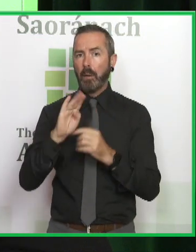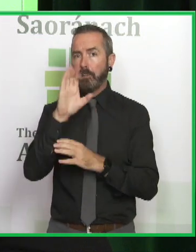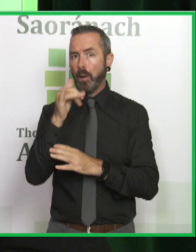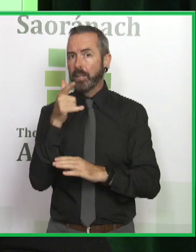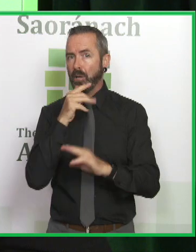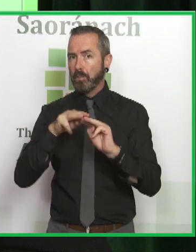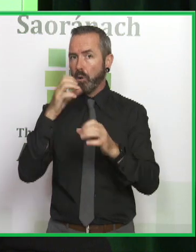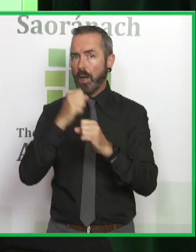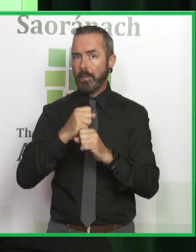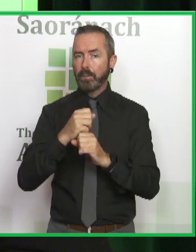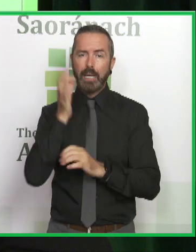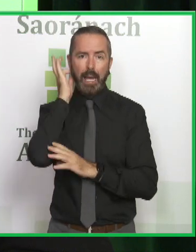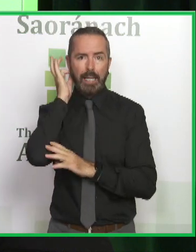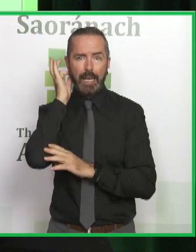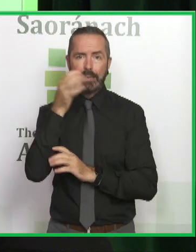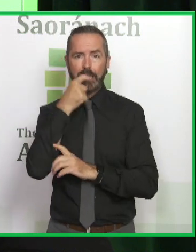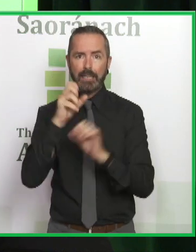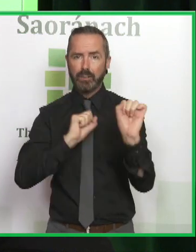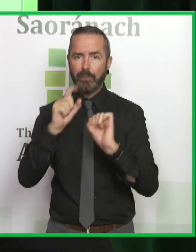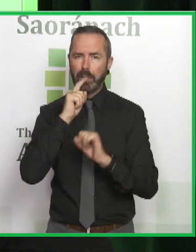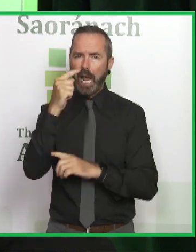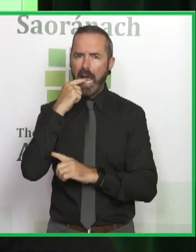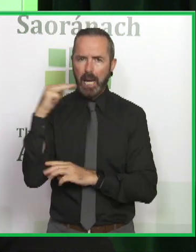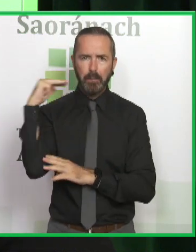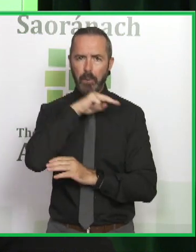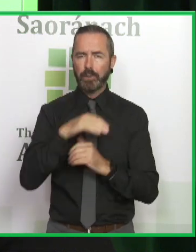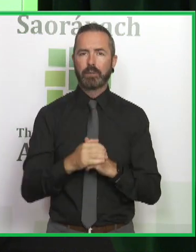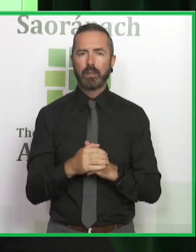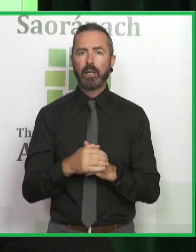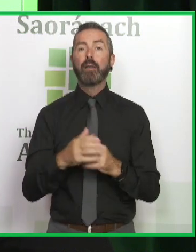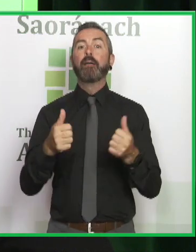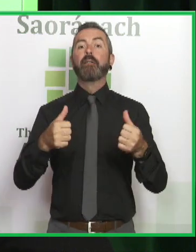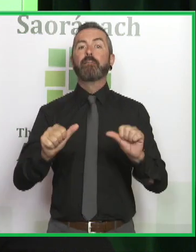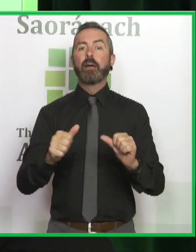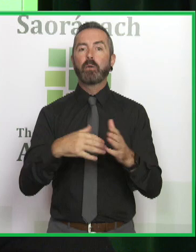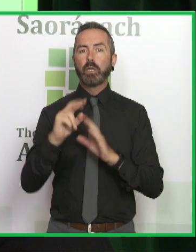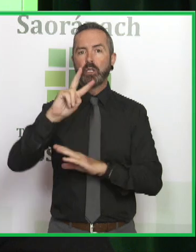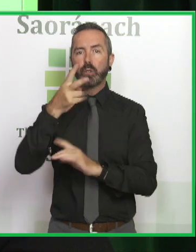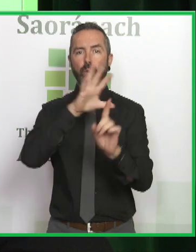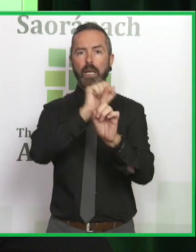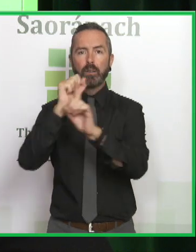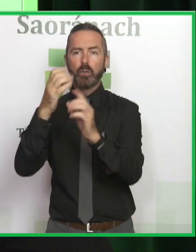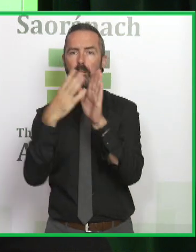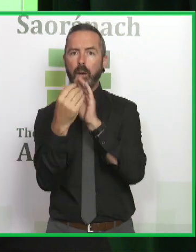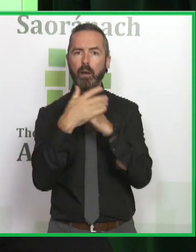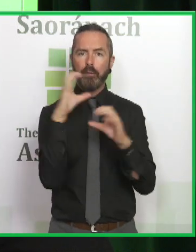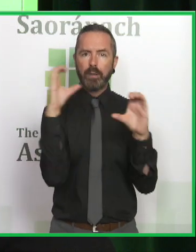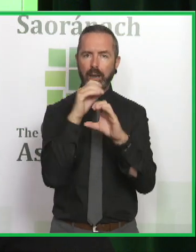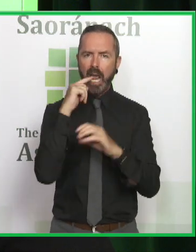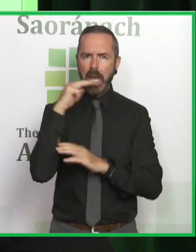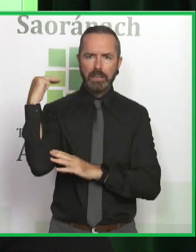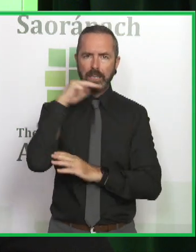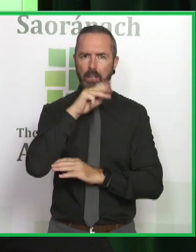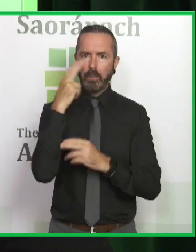talk more about adolescent addiction services, but they are absolutely key. And finally, the dual diagnosis model of care is absolutely essential, that this is